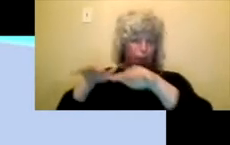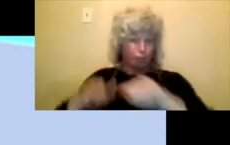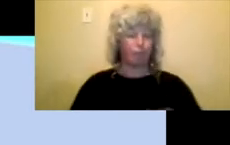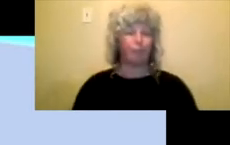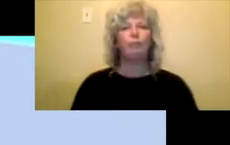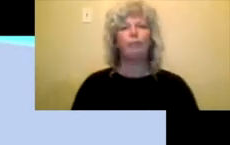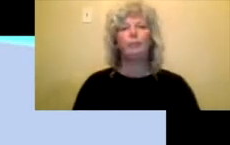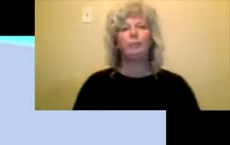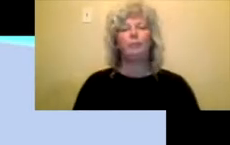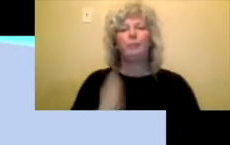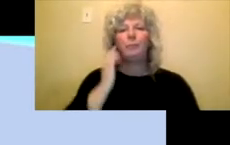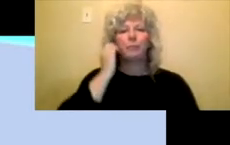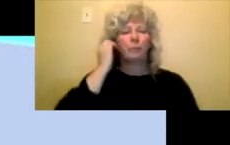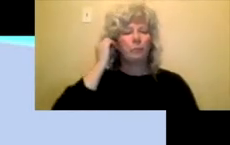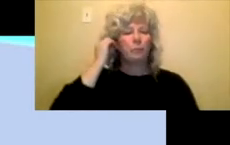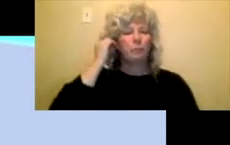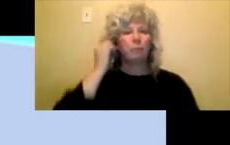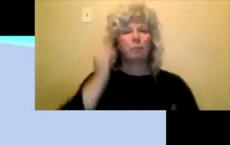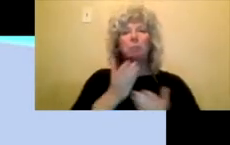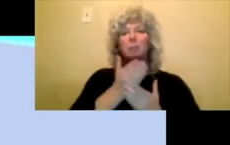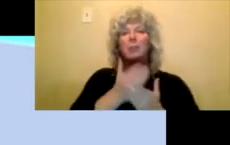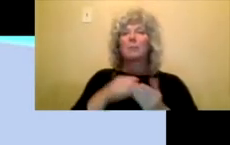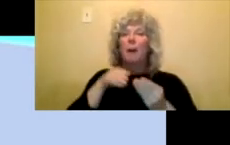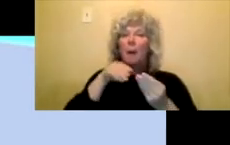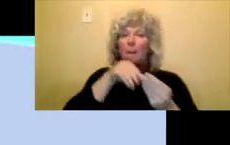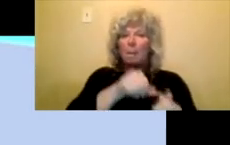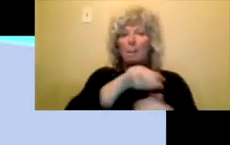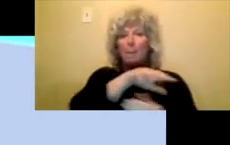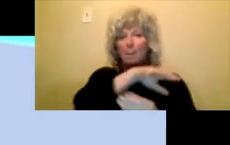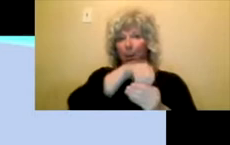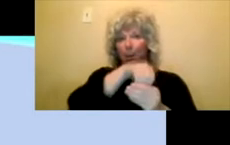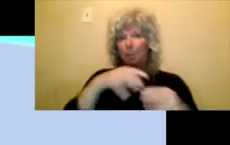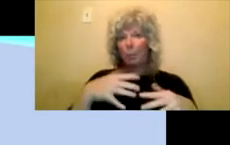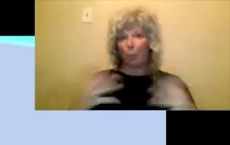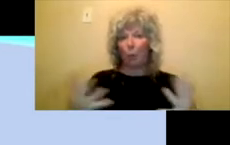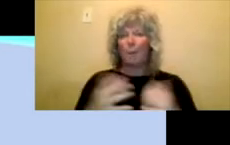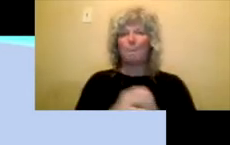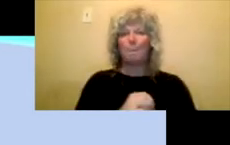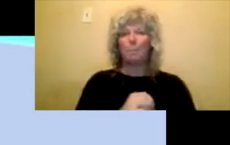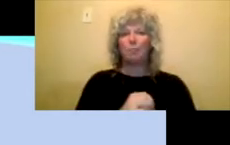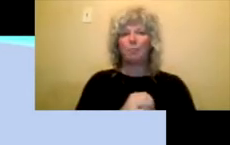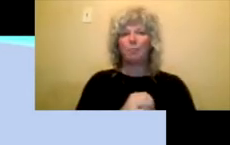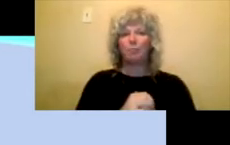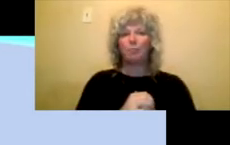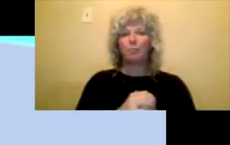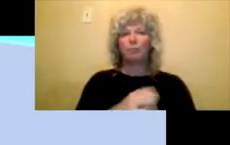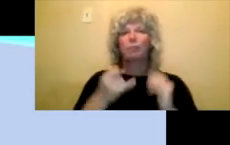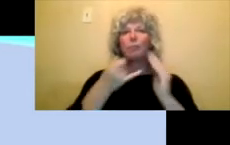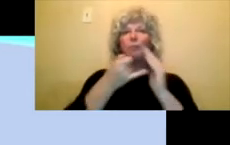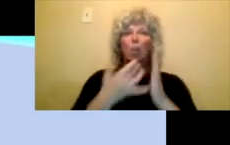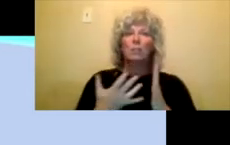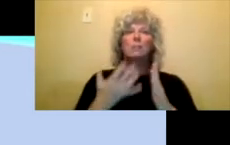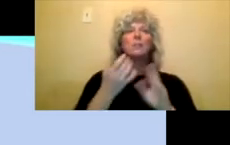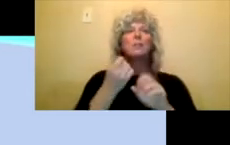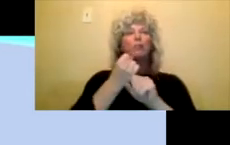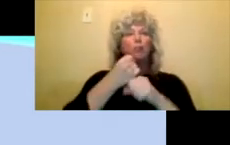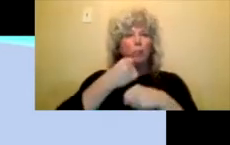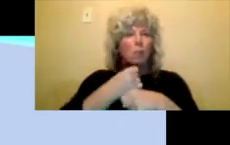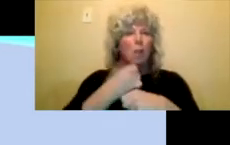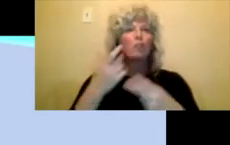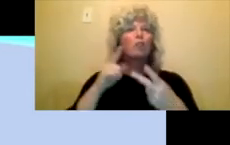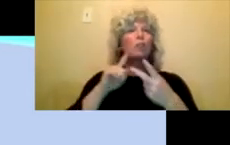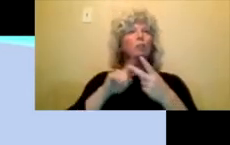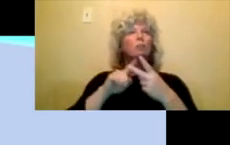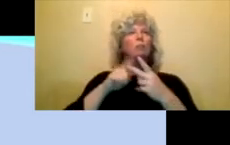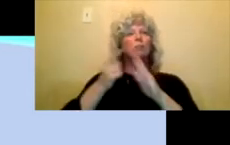And some of the expenses can include artistic production admin fees, venue